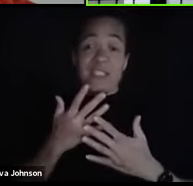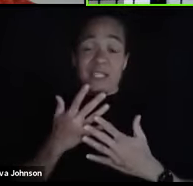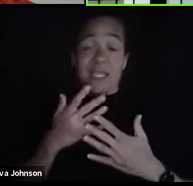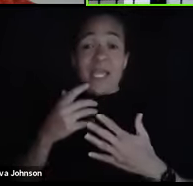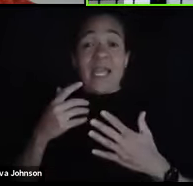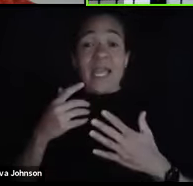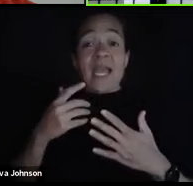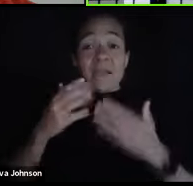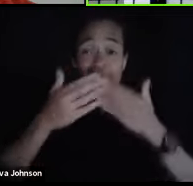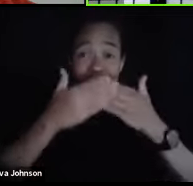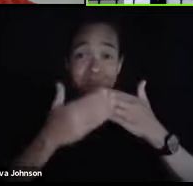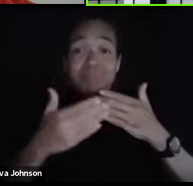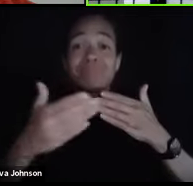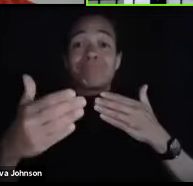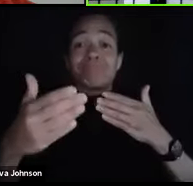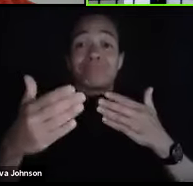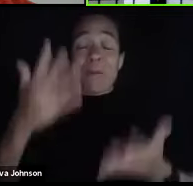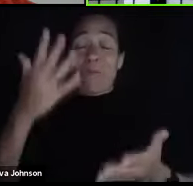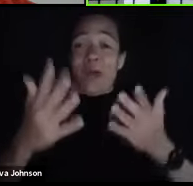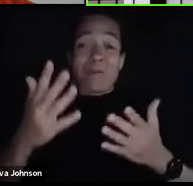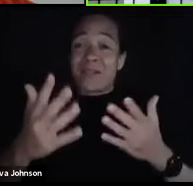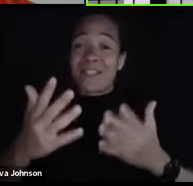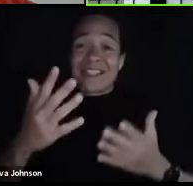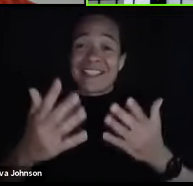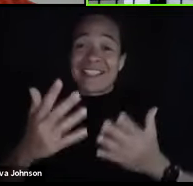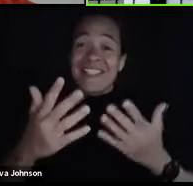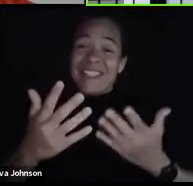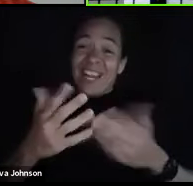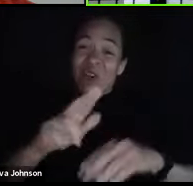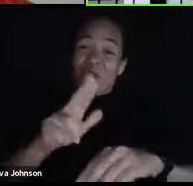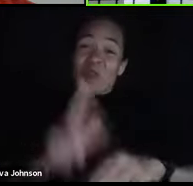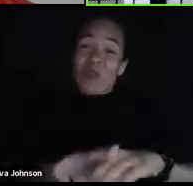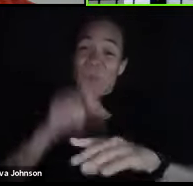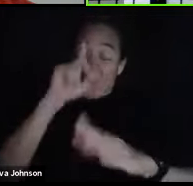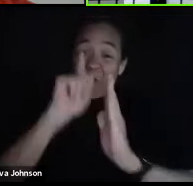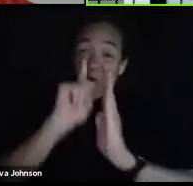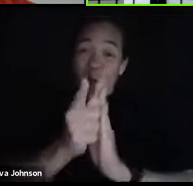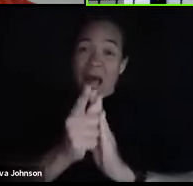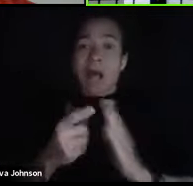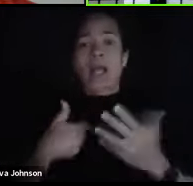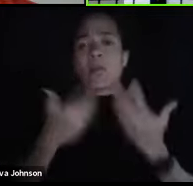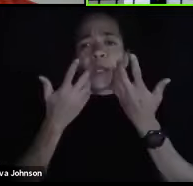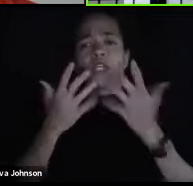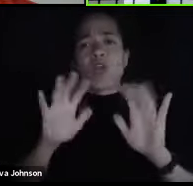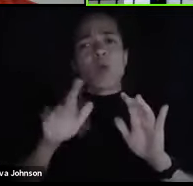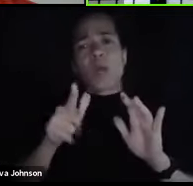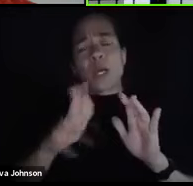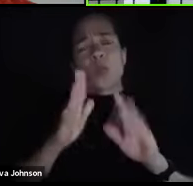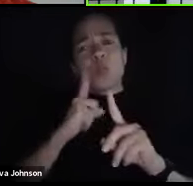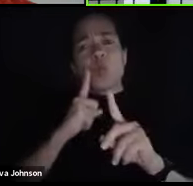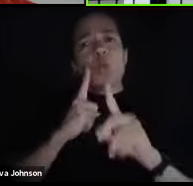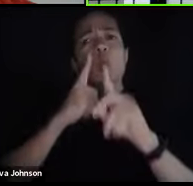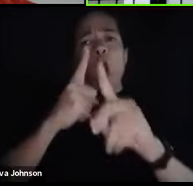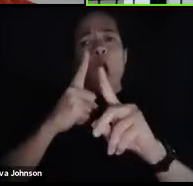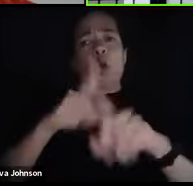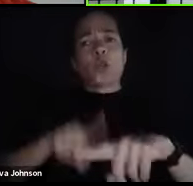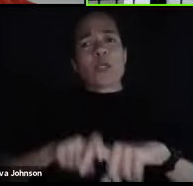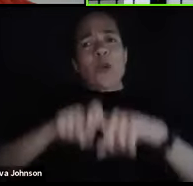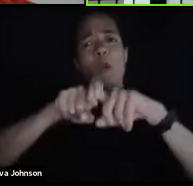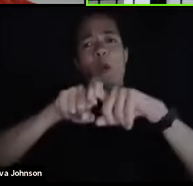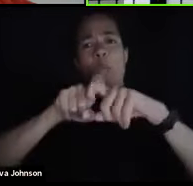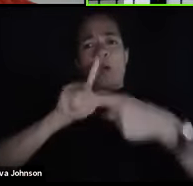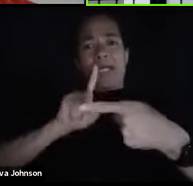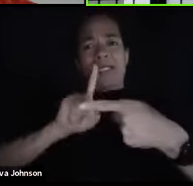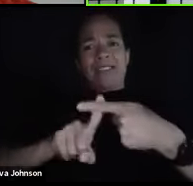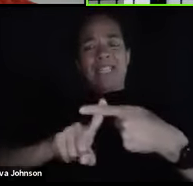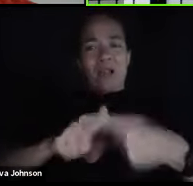normal for a while. And we don't want you to put your higher education aspirations on hold until we get